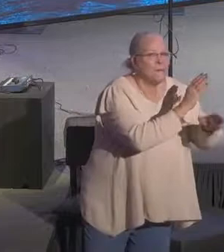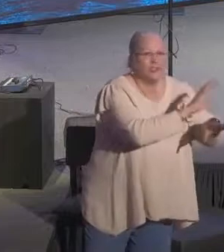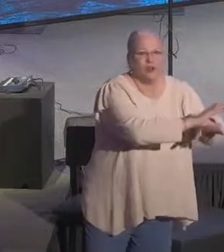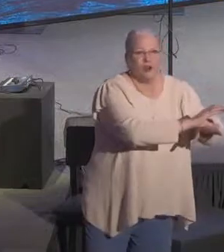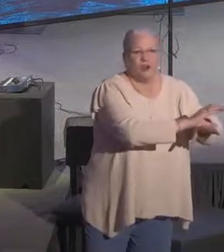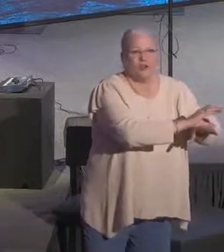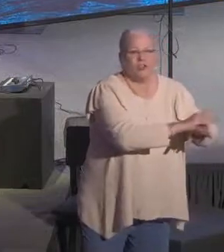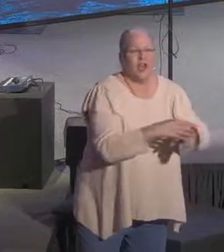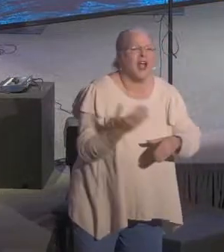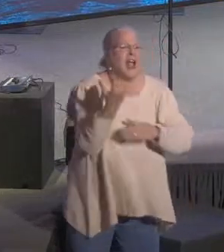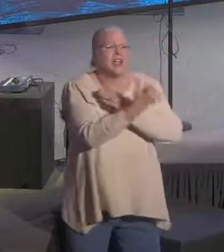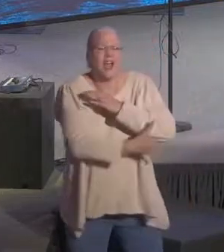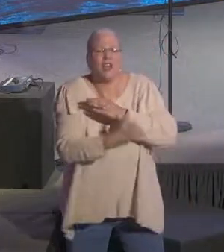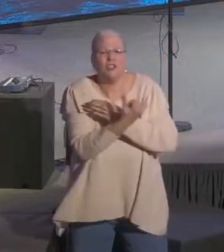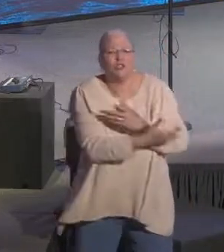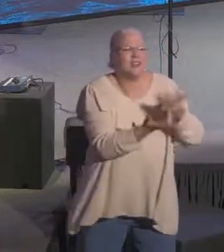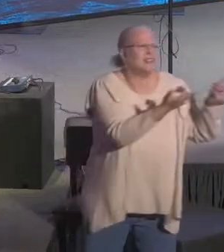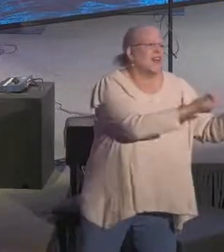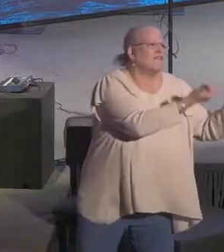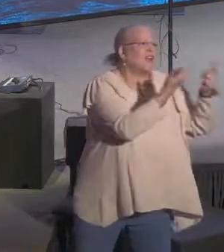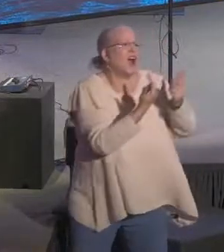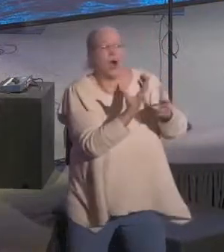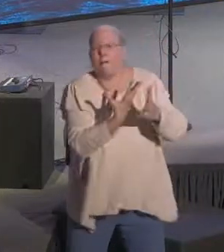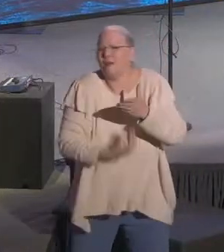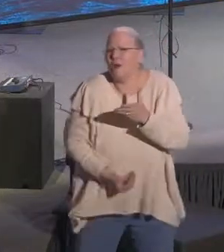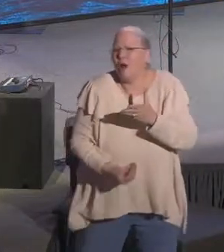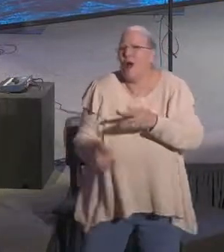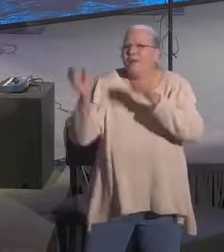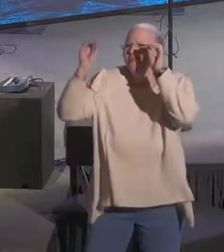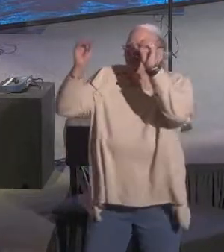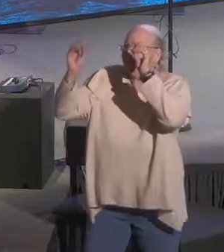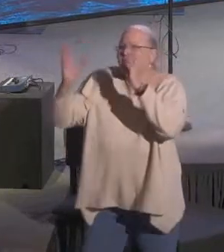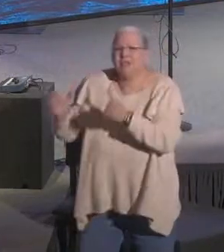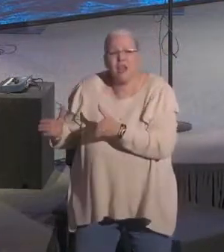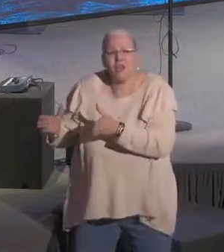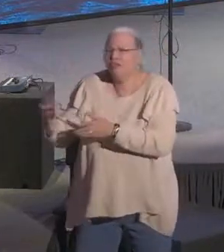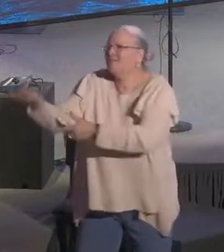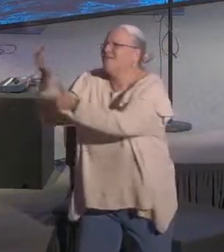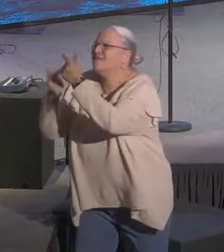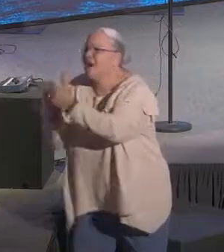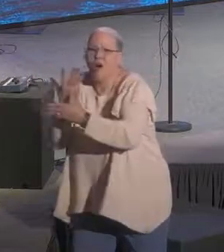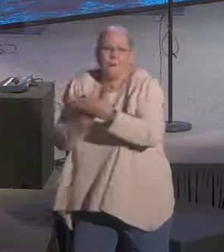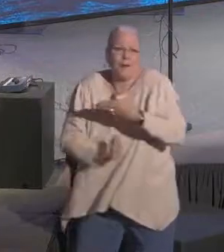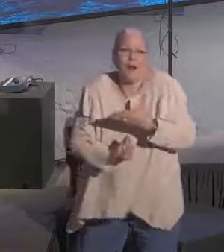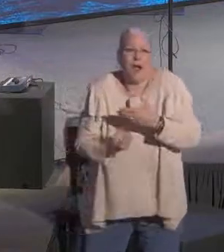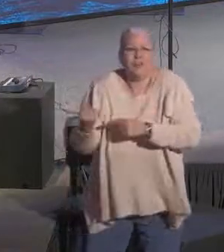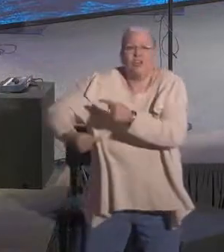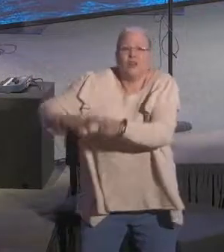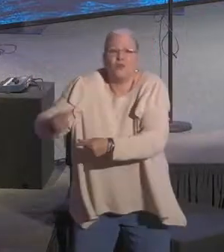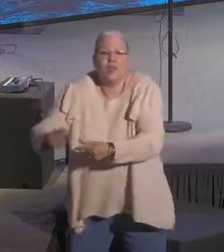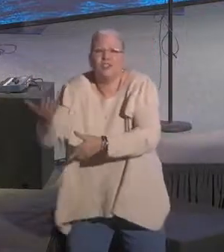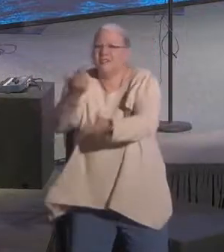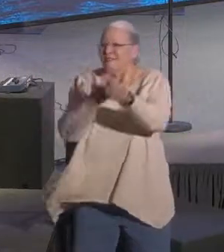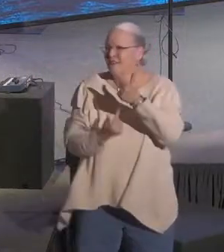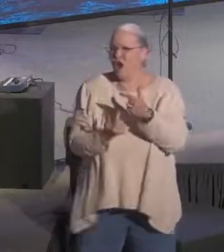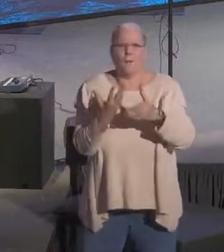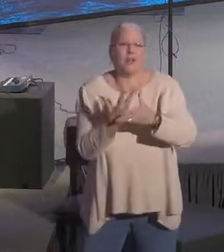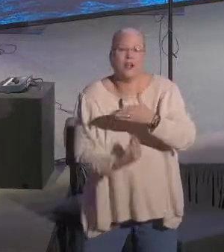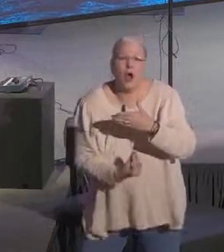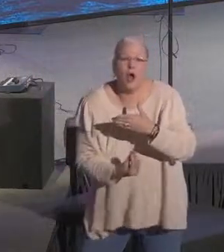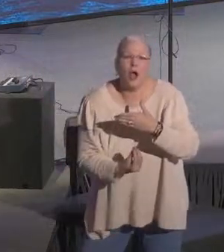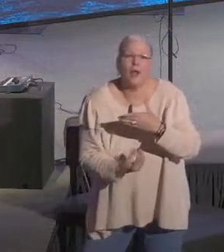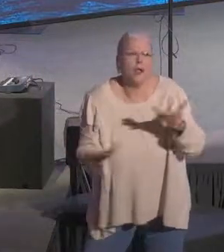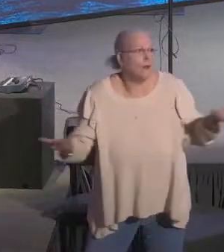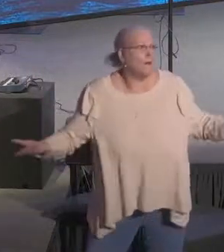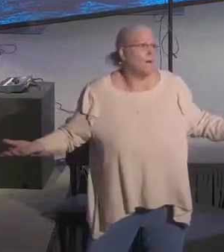Superpowers have come and gone. Philosophers have come and gone. Generations have come and gone. Social architects